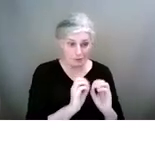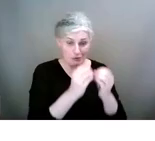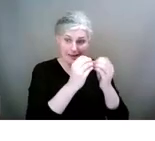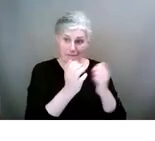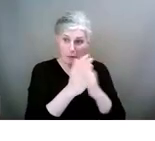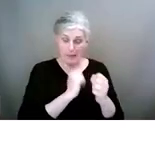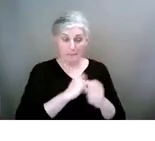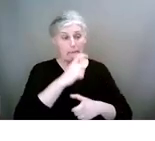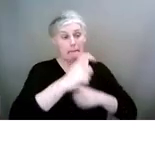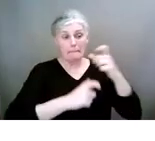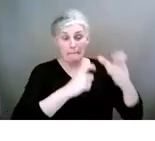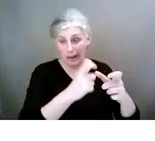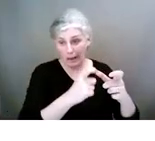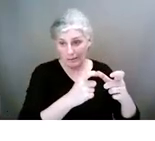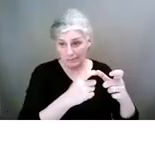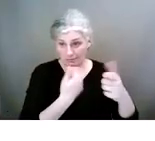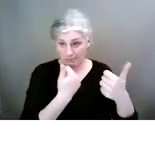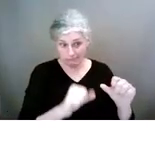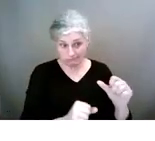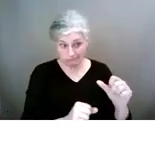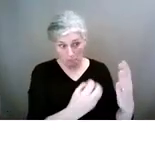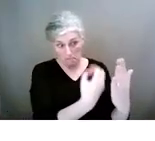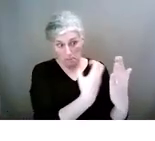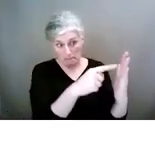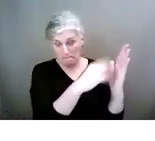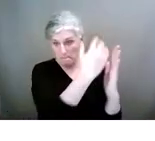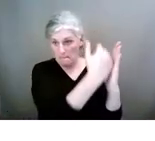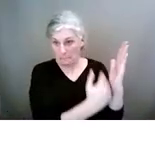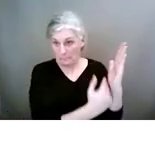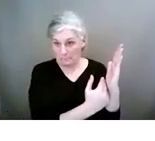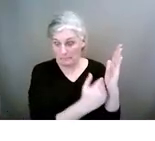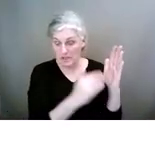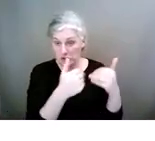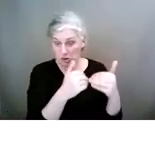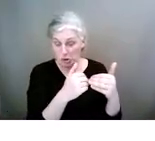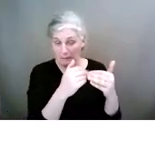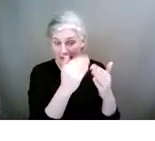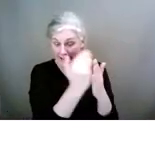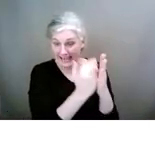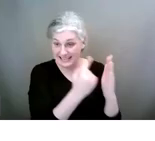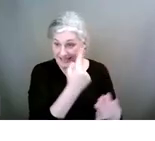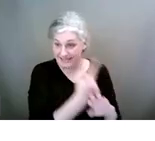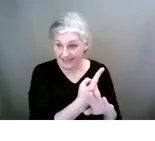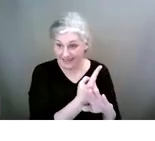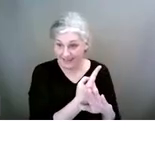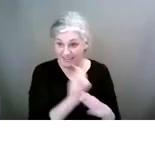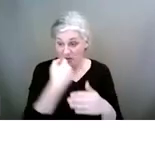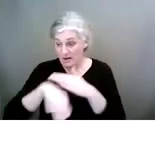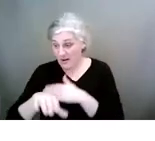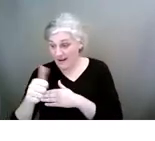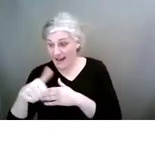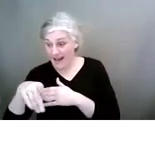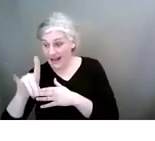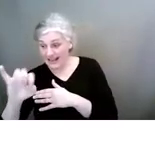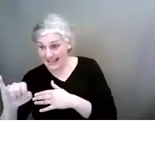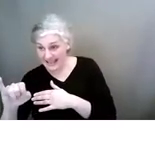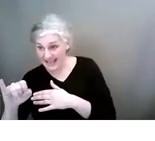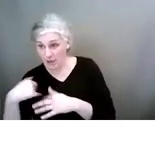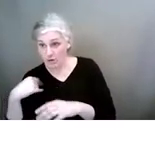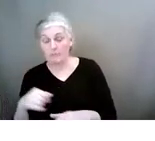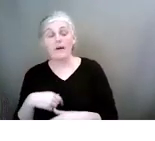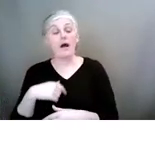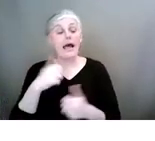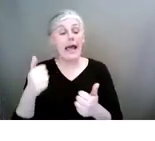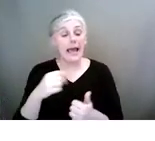You have a shopping list on your phone. And when you get to Aldi or wherever, your shopping list. Hey Siri, open my shopping list and all of the